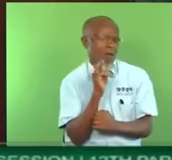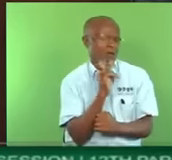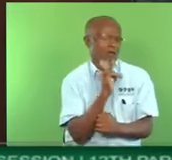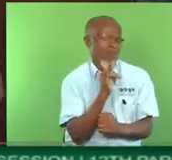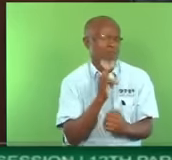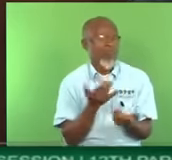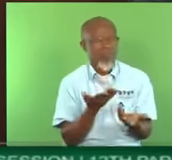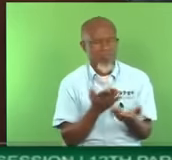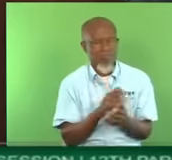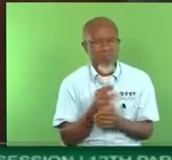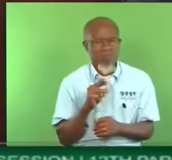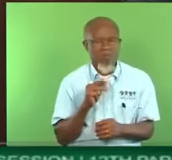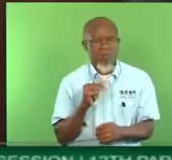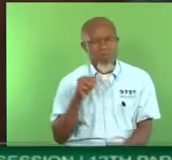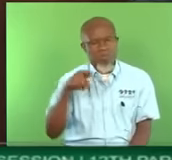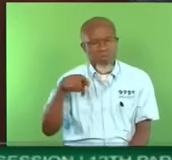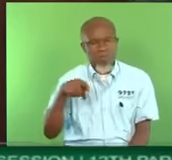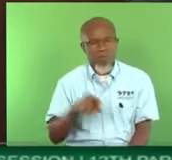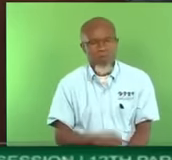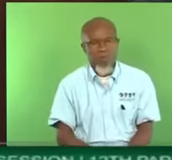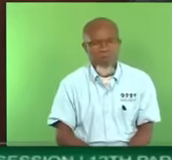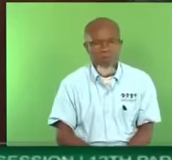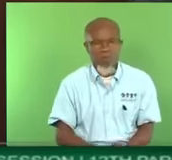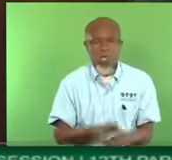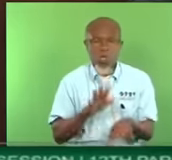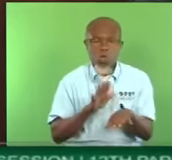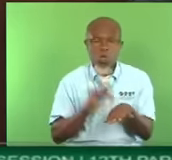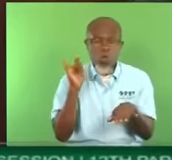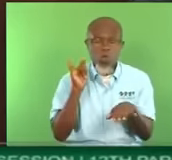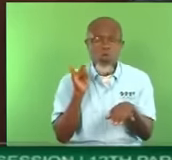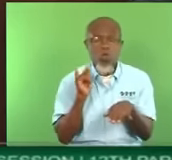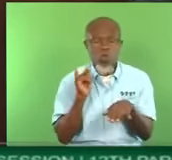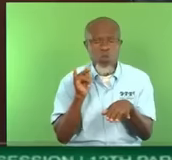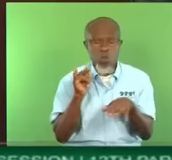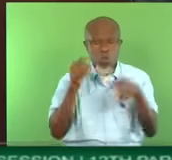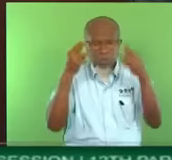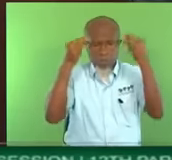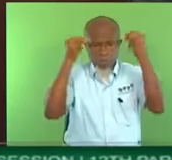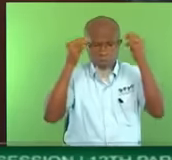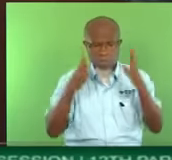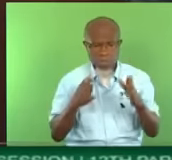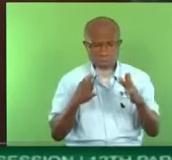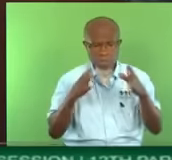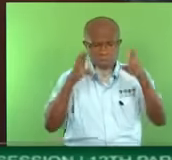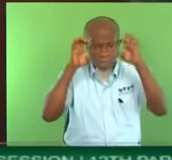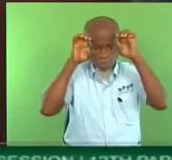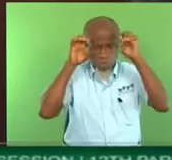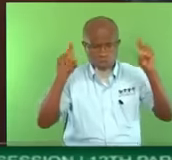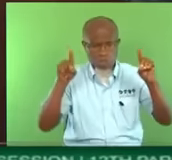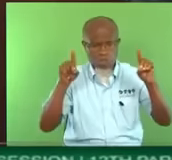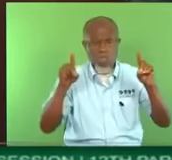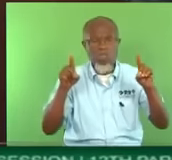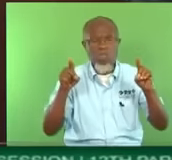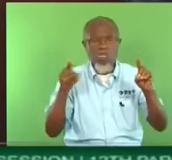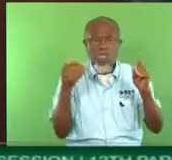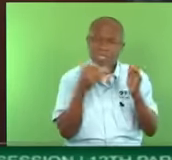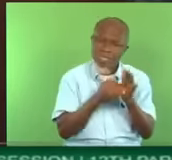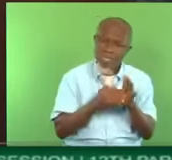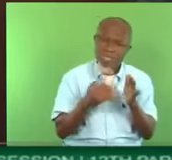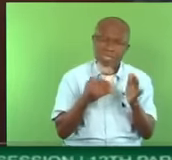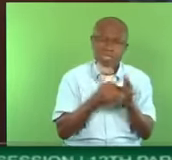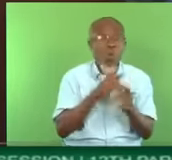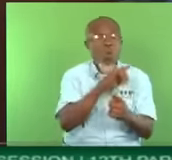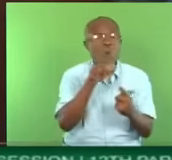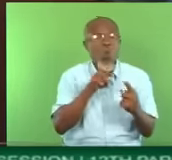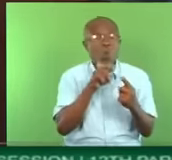Speaker, we again call on the Minister of Education. We will call upon you from now until thy kingdom come. When are you